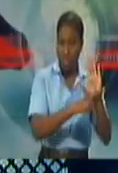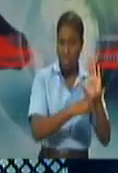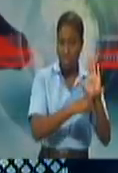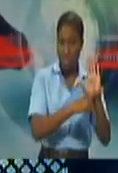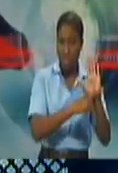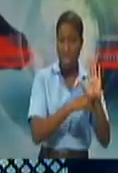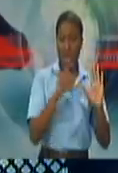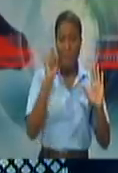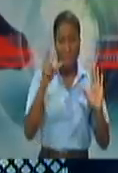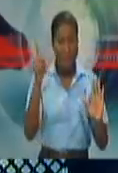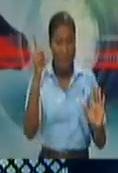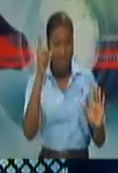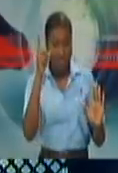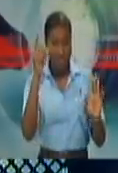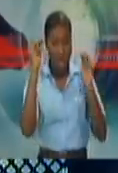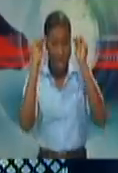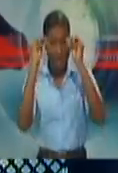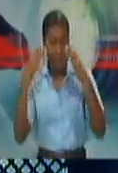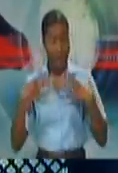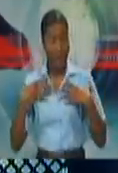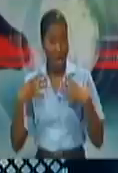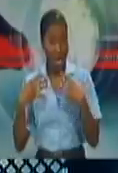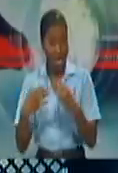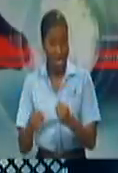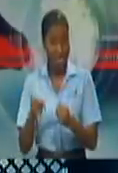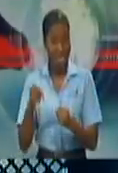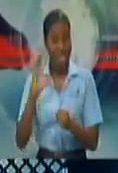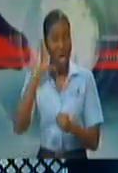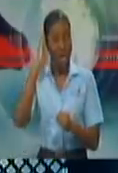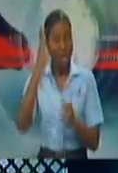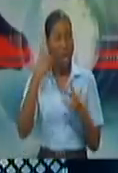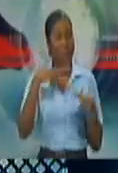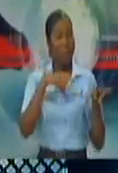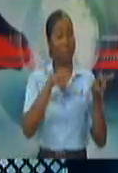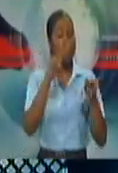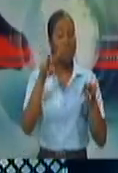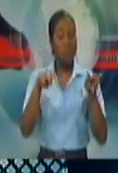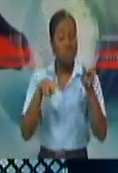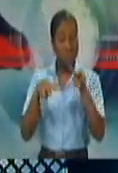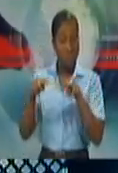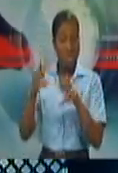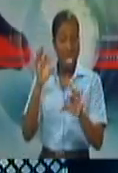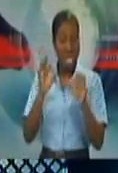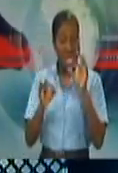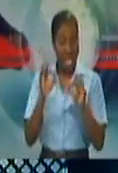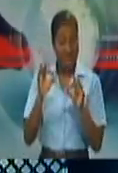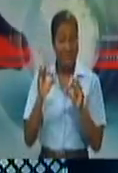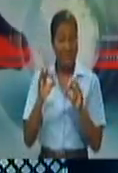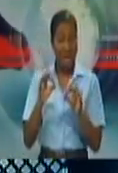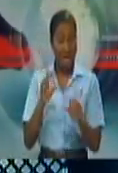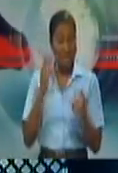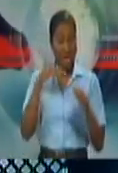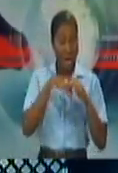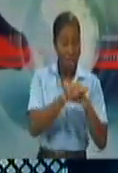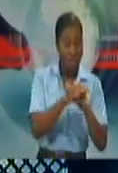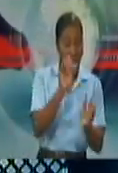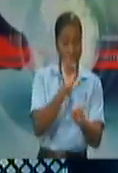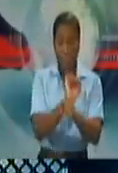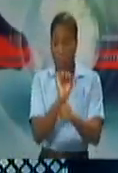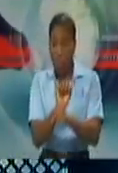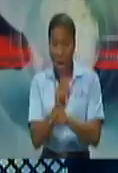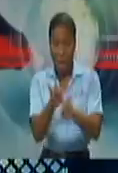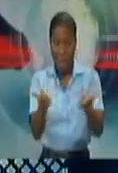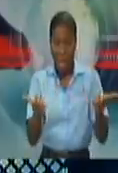the ones that are charged with the monitoring function so if there's a workplace, for instance, that is not complying with the guidelines,